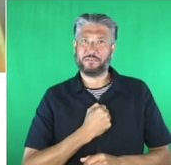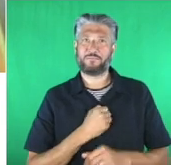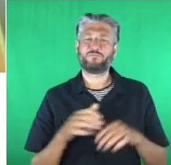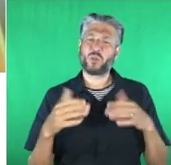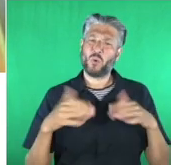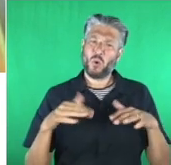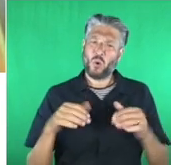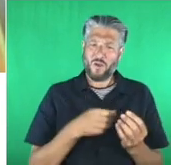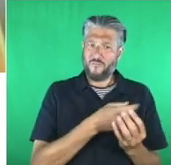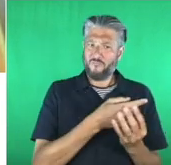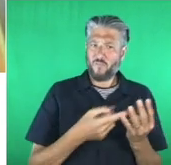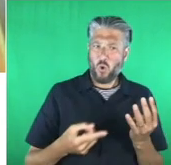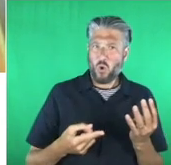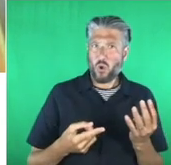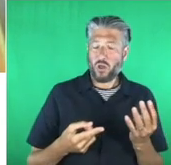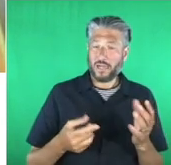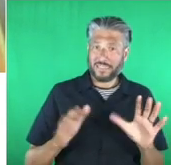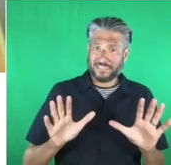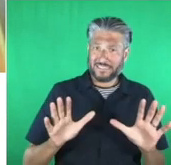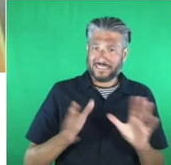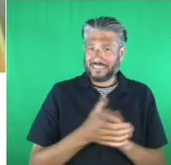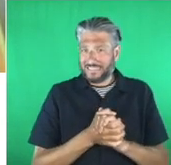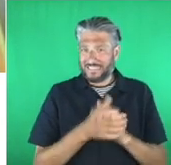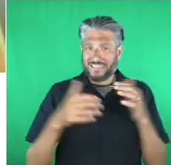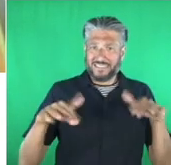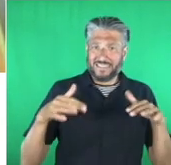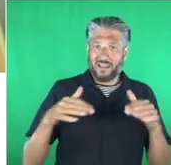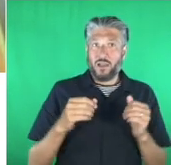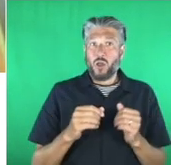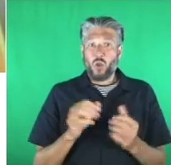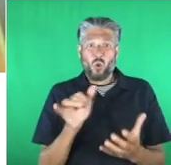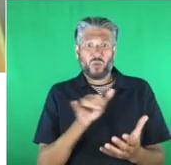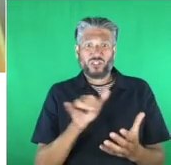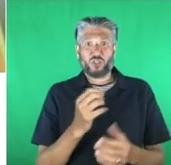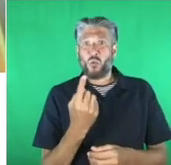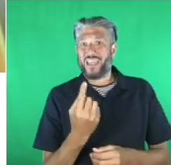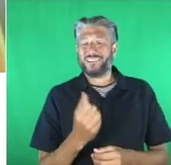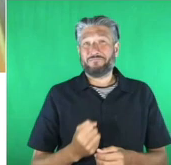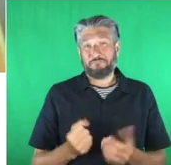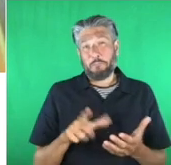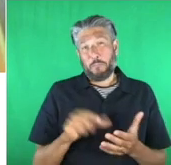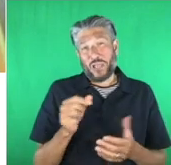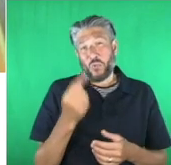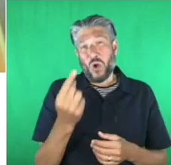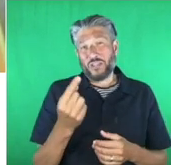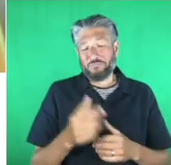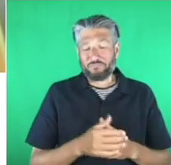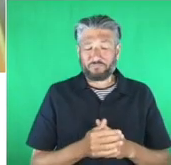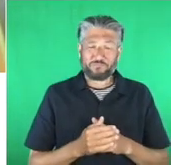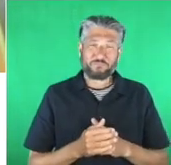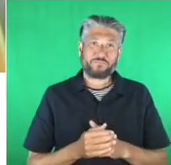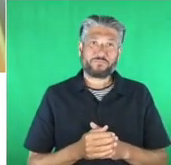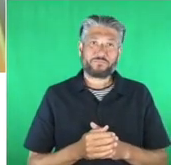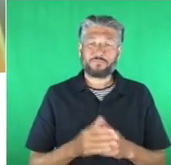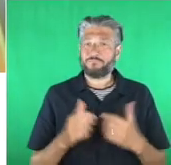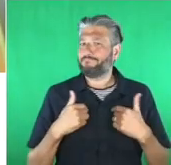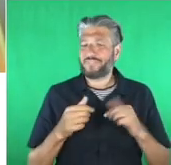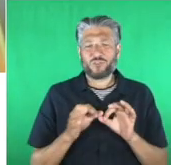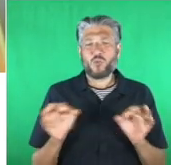but there can only be one winner and as opposed to a golden envelope i've got a golden cup